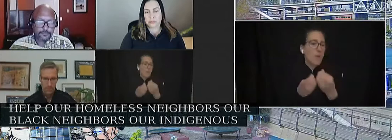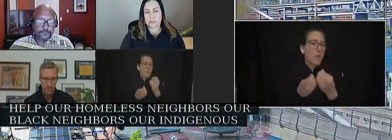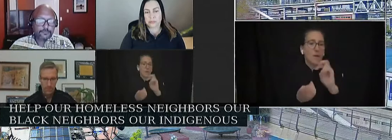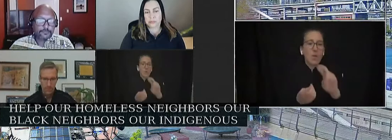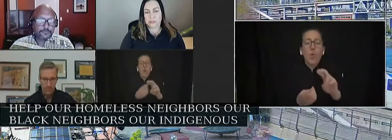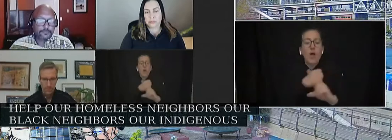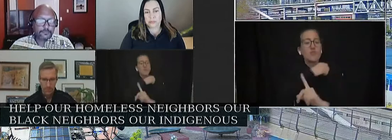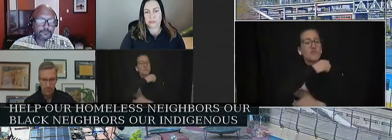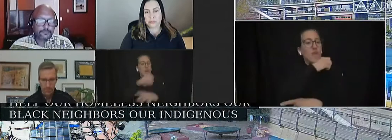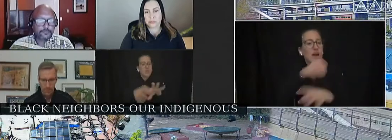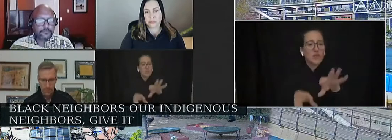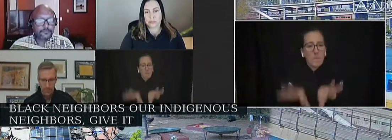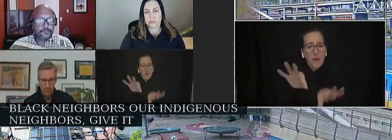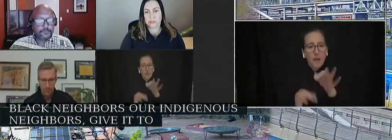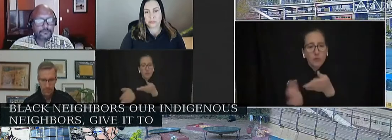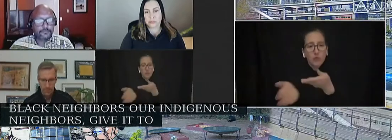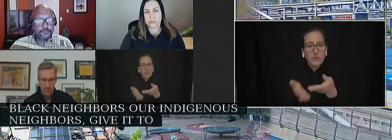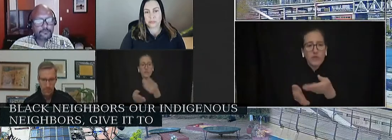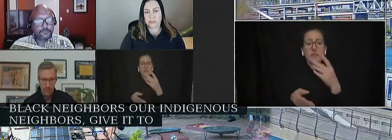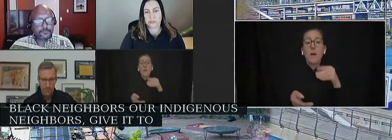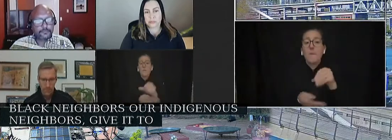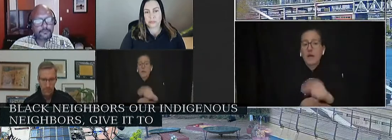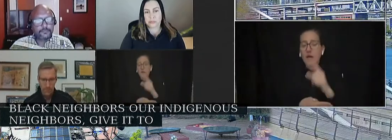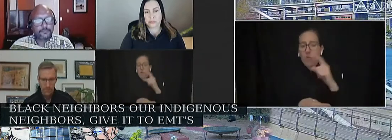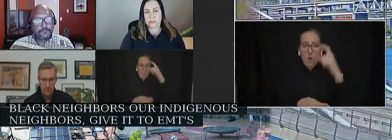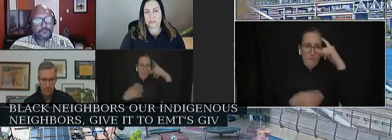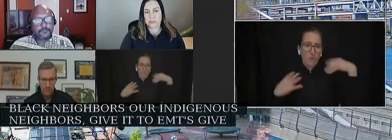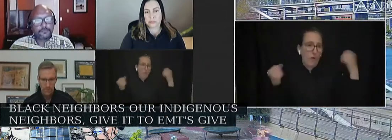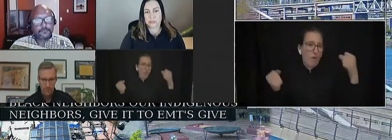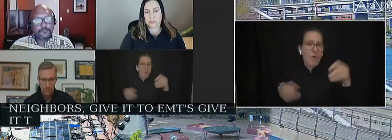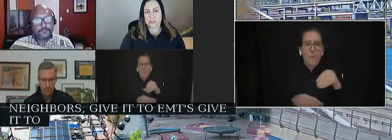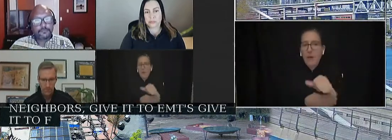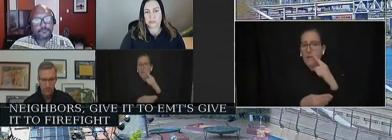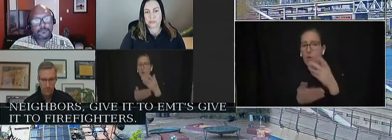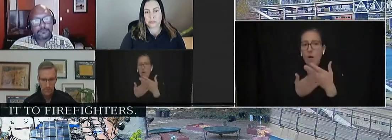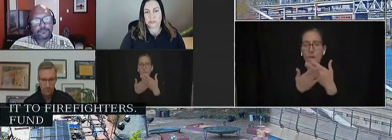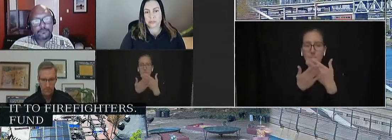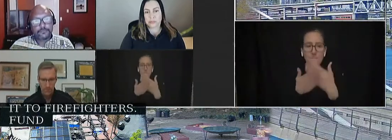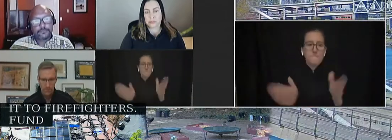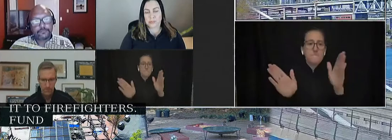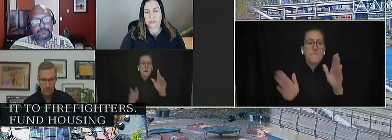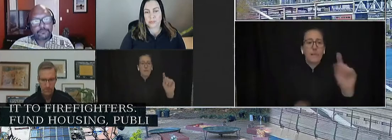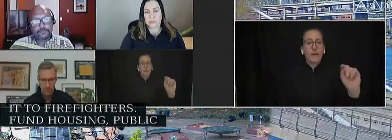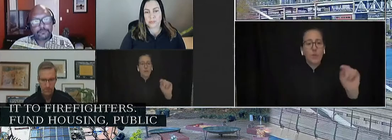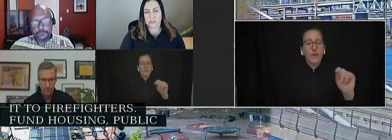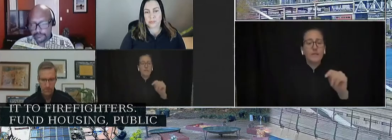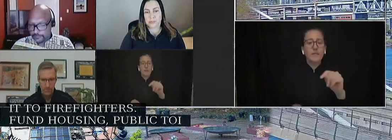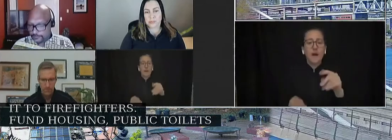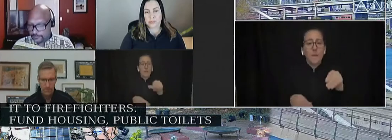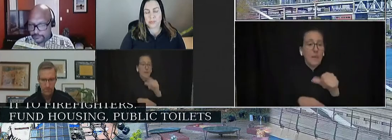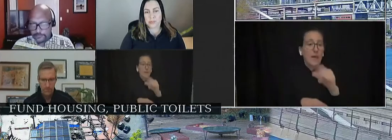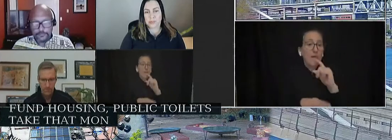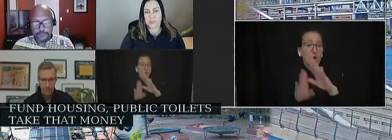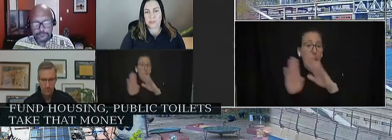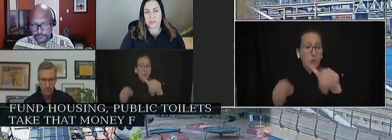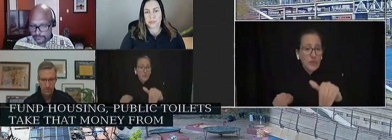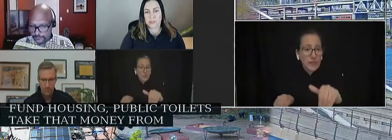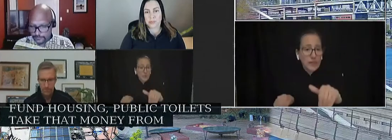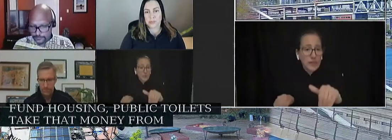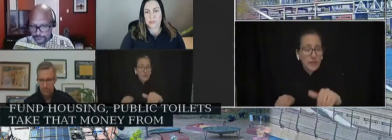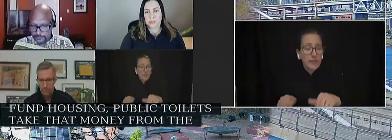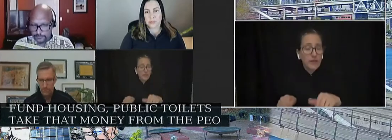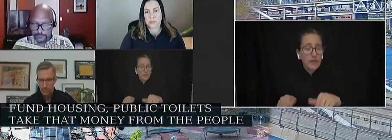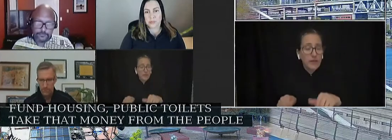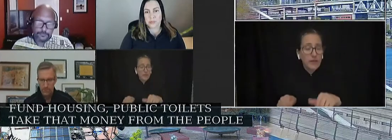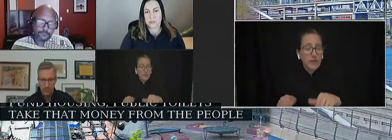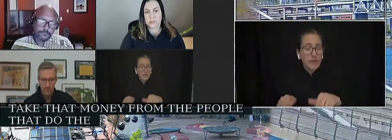for homeless camps. Fund more public toilets. Fund housing. Take that money from the people who do the kind of violence Ted loves to condemn every time he has